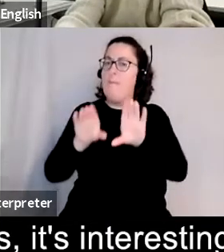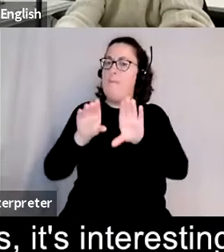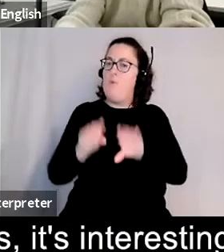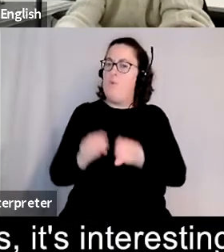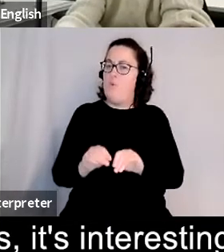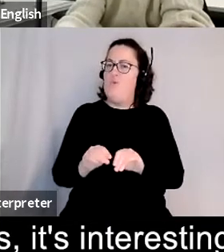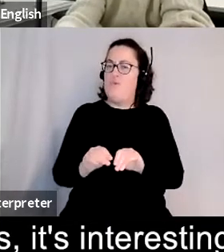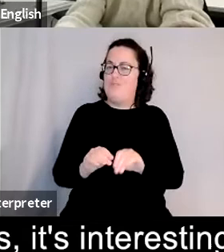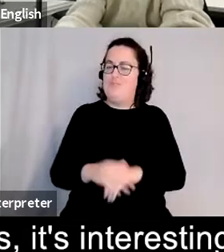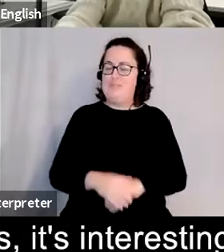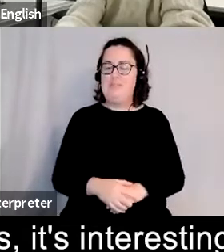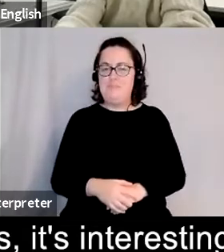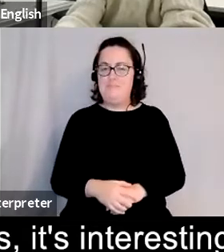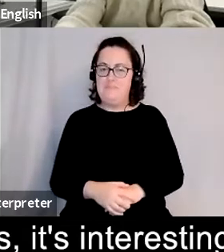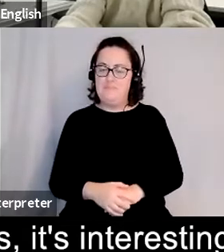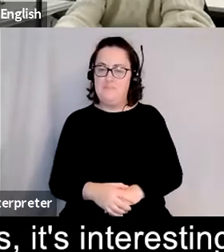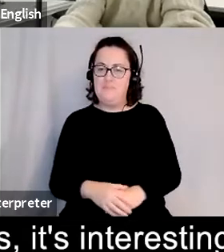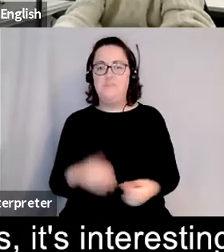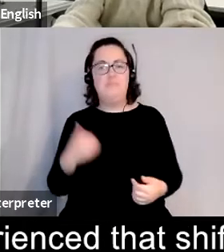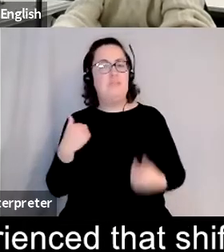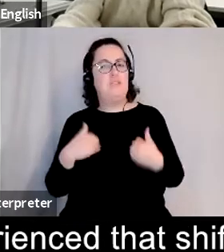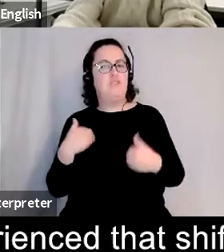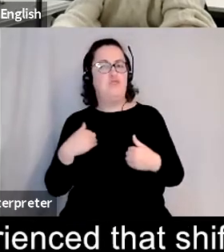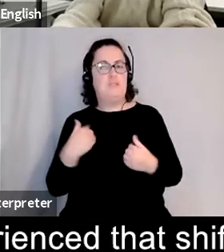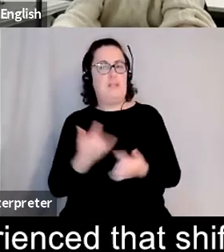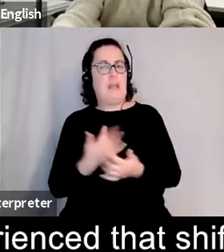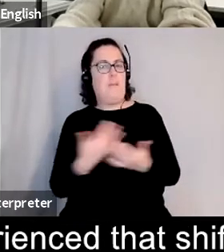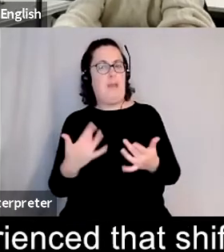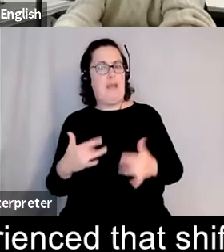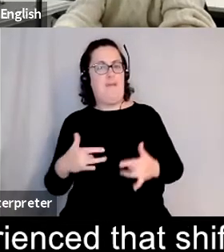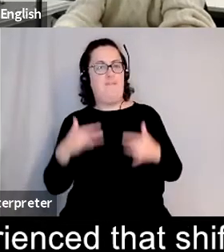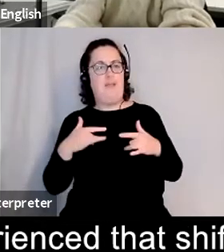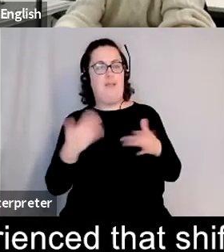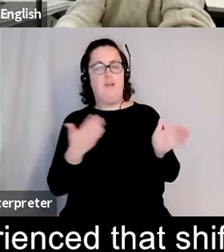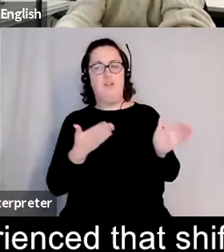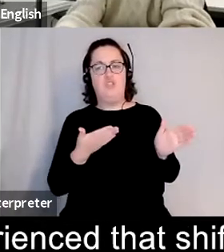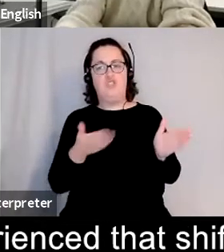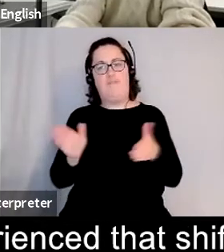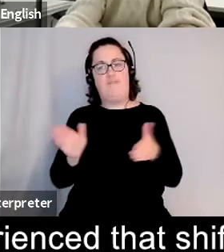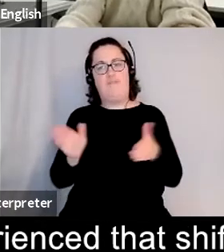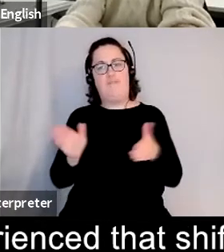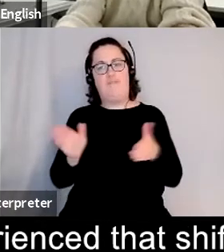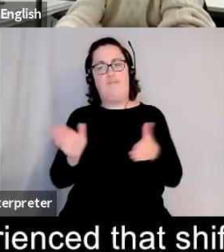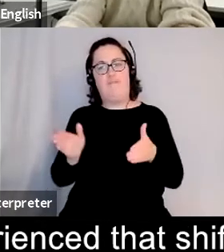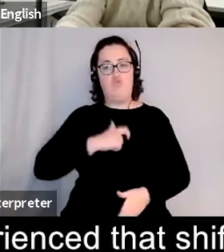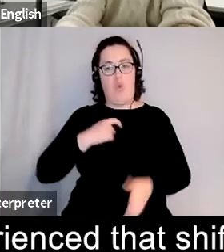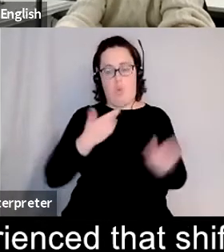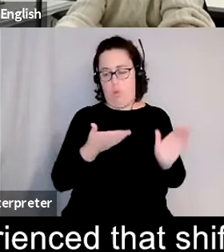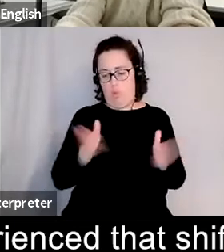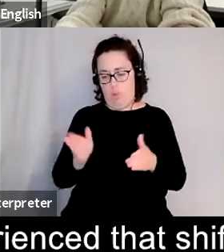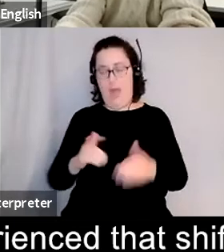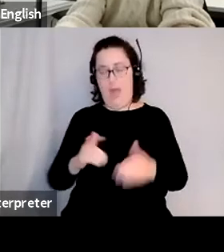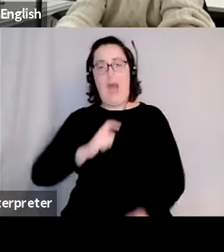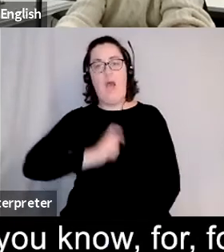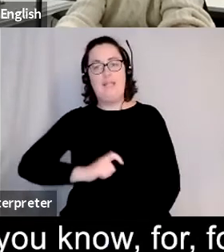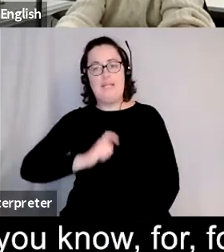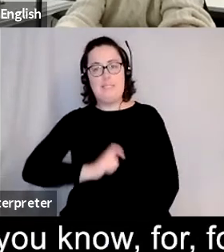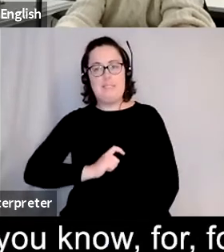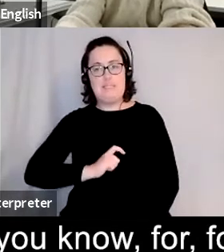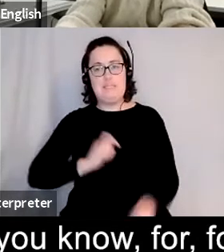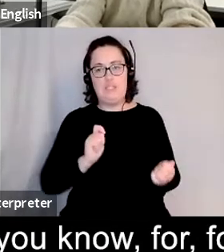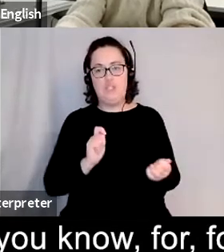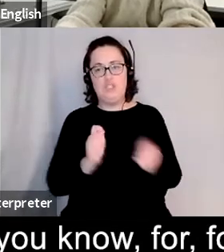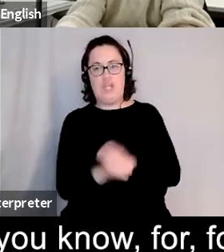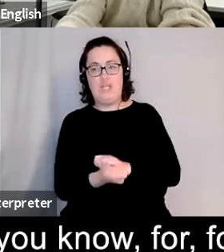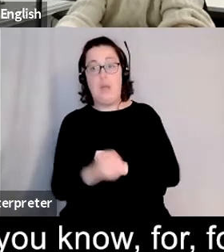uh you know in a sense many of us i think have experienced that shift in role and and shifting identities becoming teacher or or